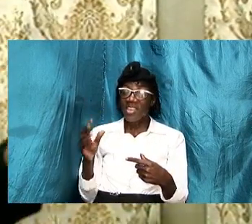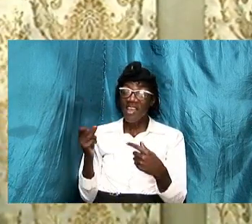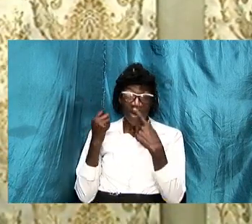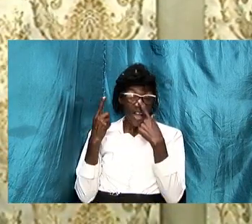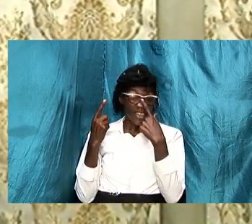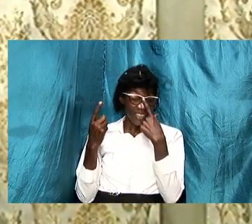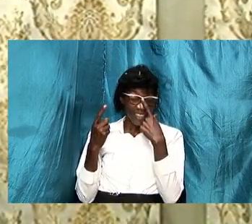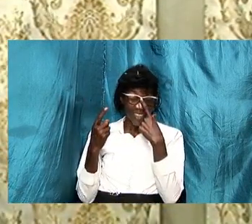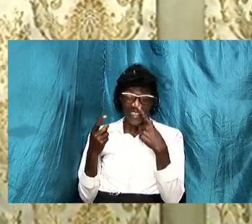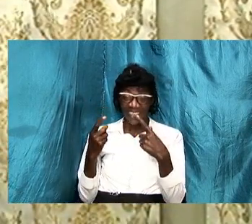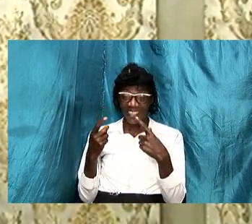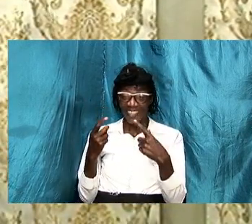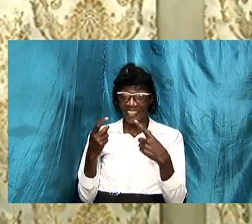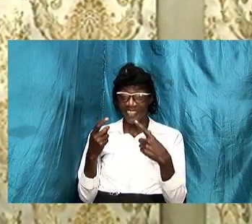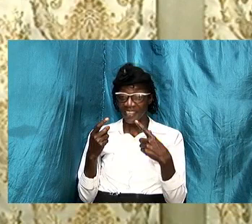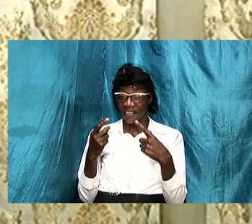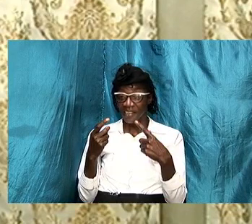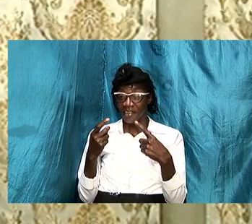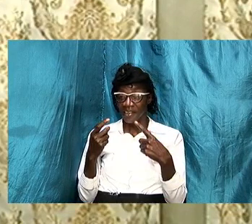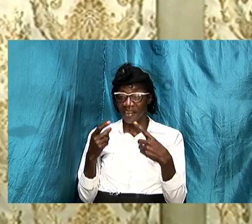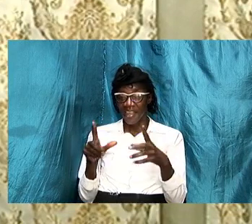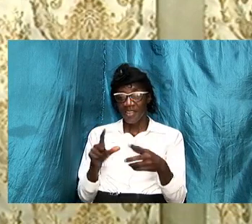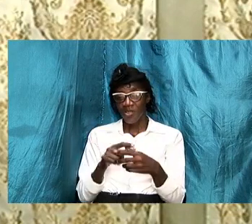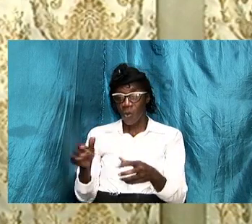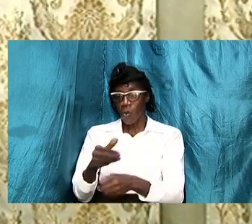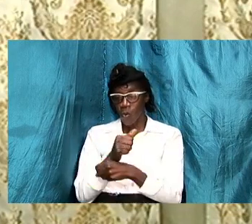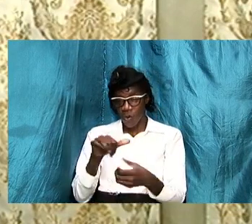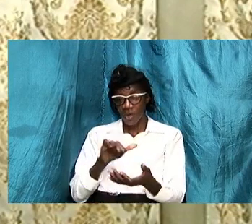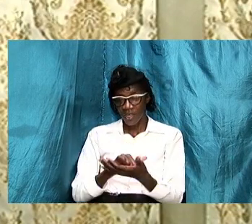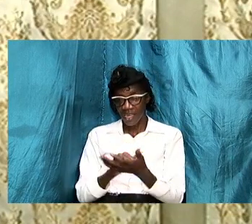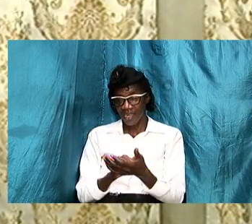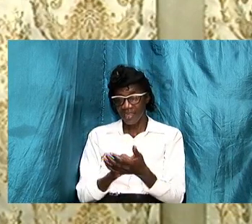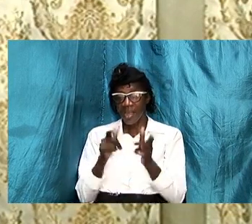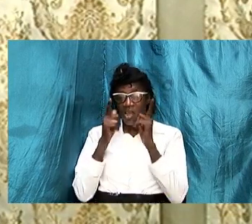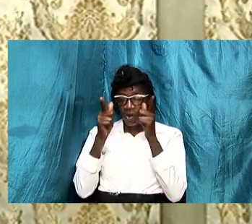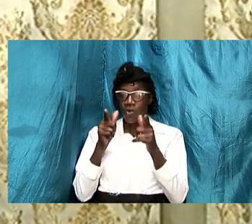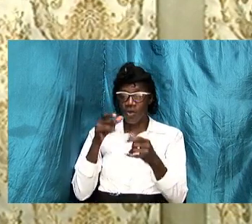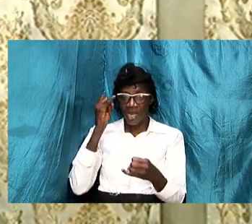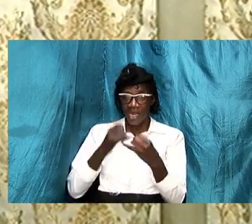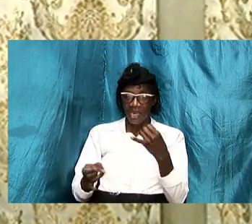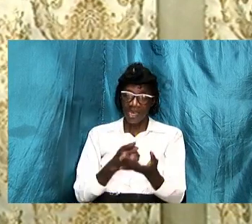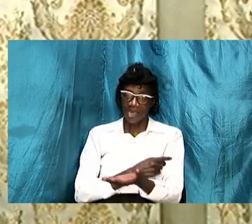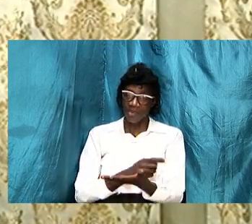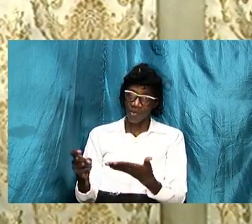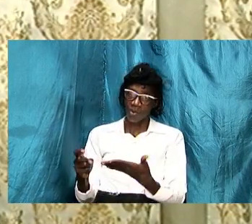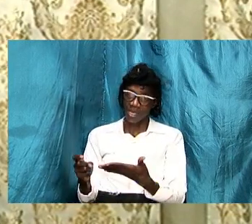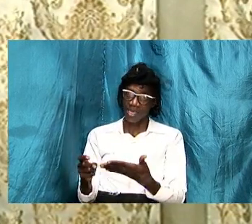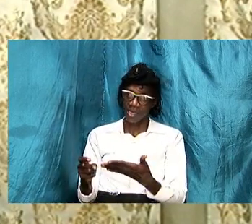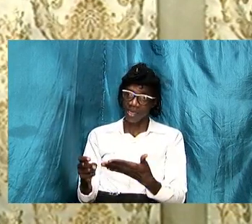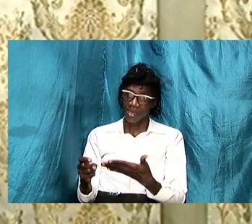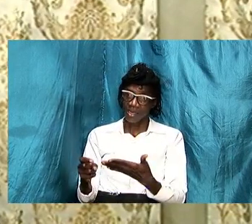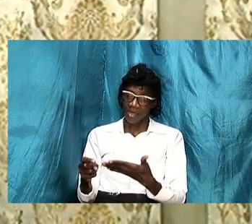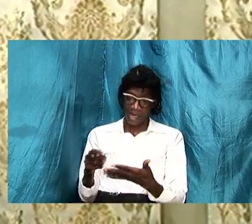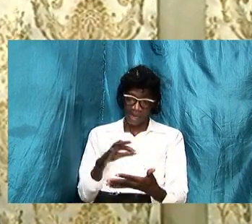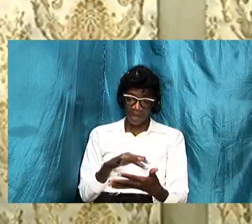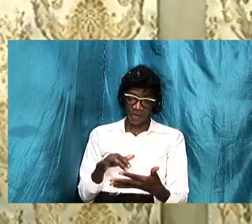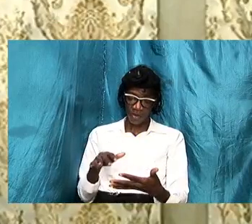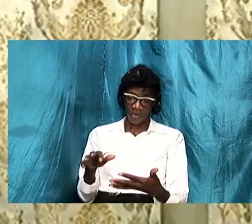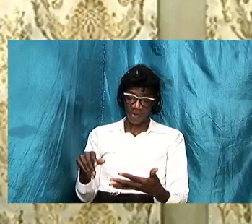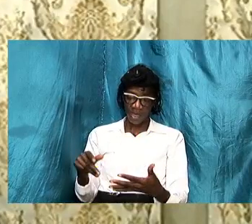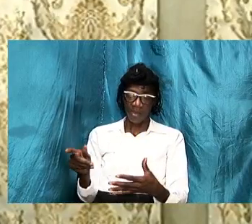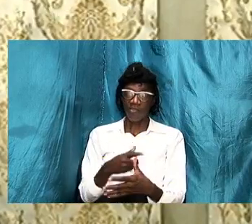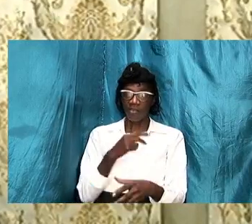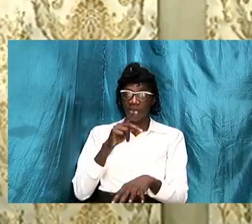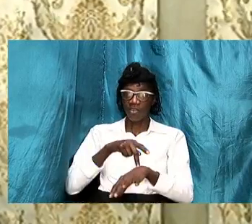to capture and to hold and to embrace that we look last week at the scripture in first peter chapter 3